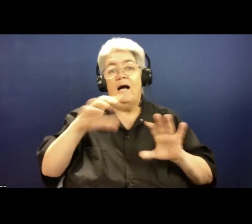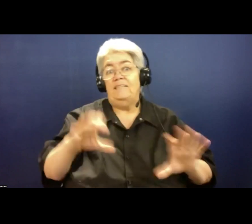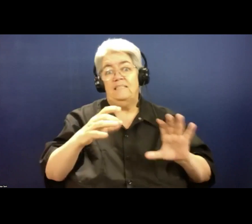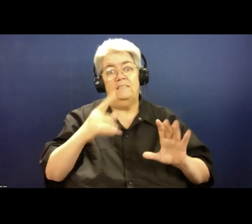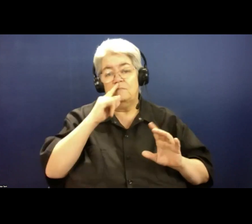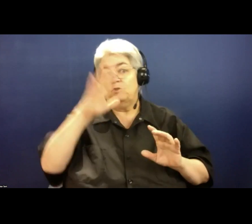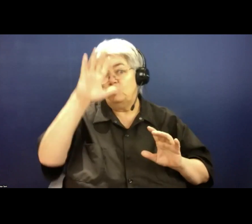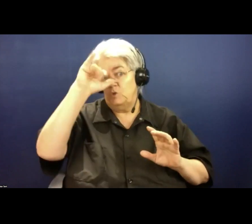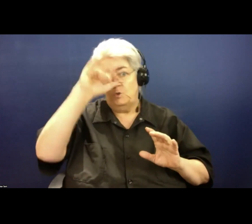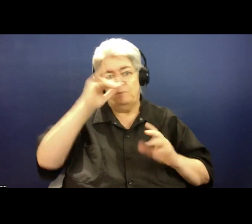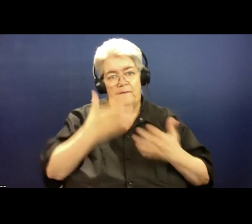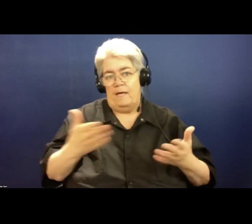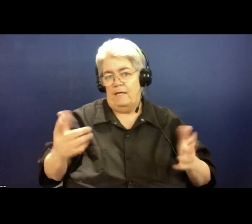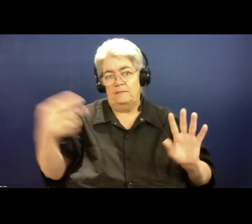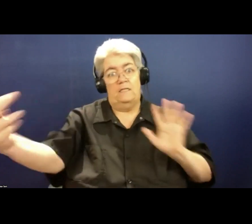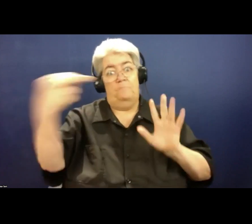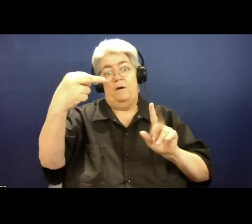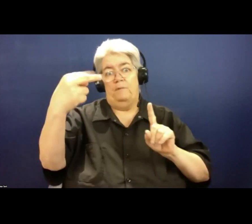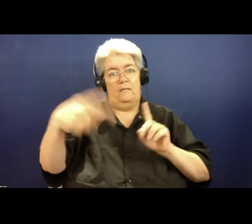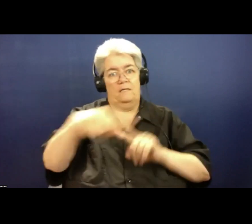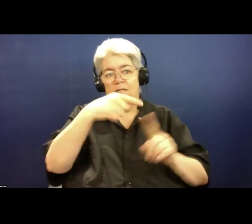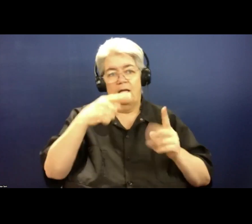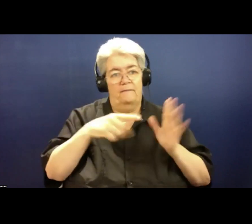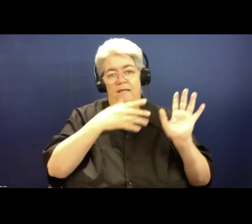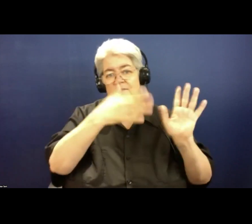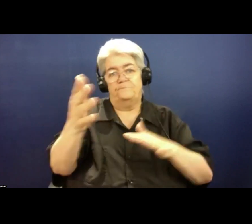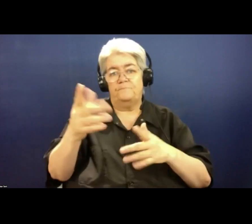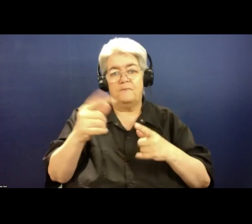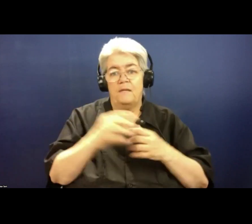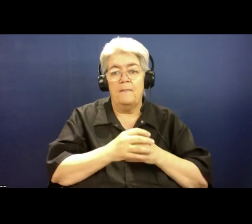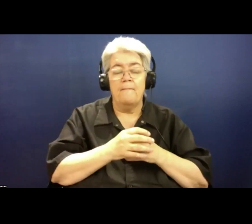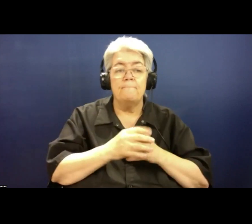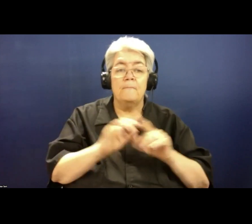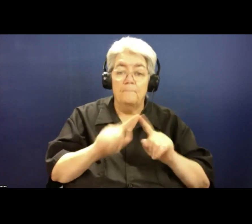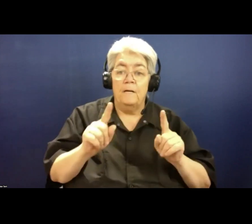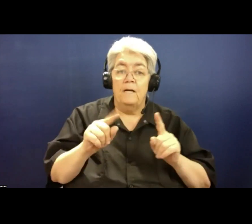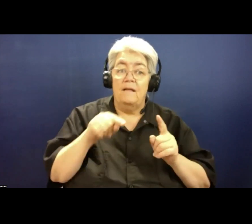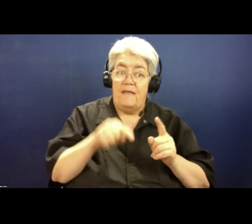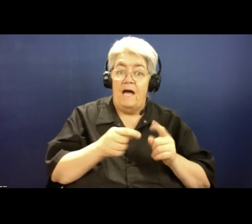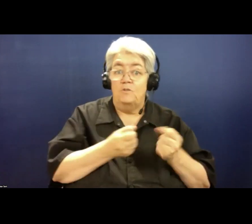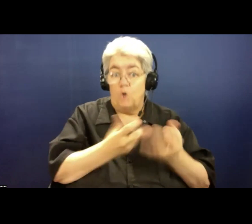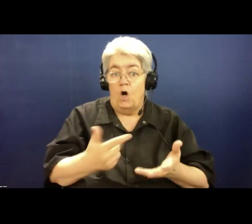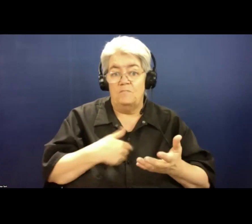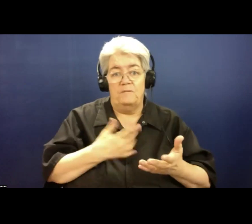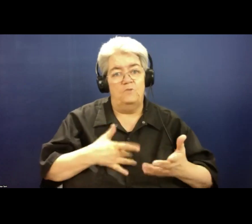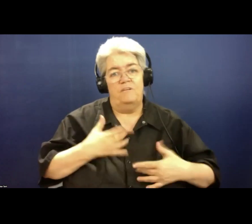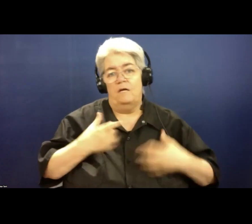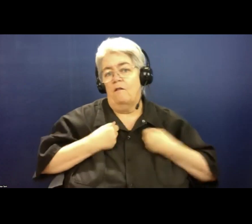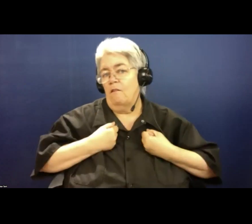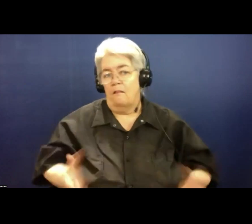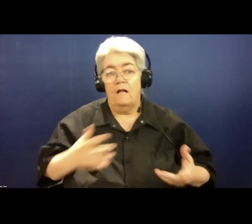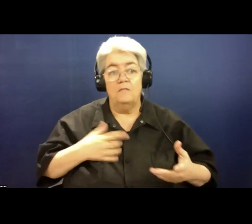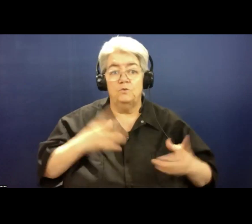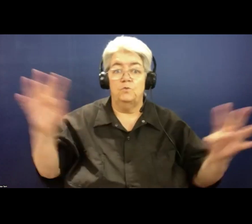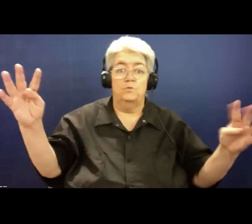led to the end of my career as the leader of my party, but that led to a suicide attempt, a very public suicide attempt